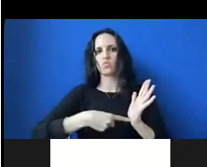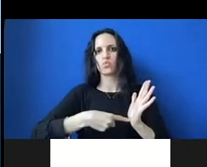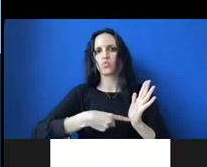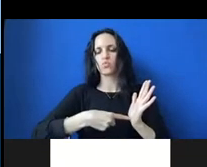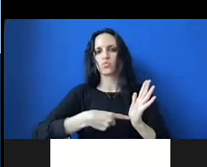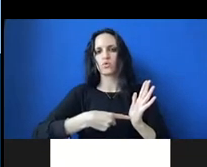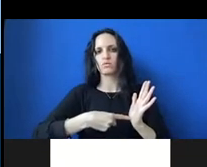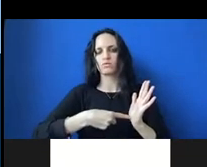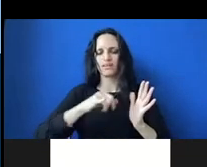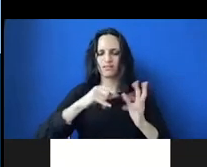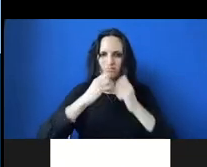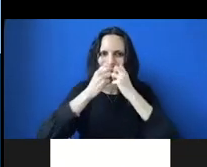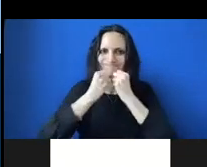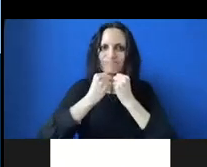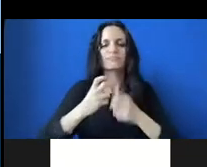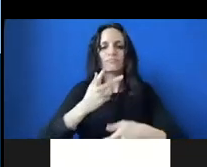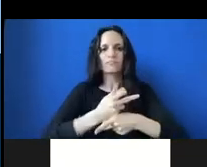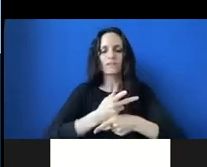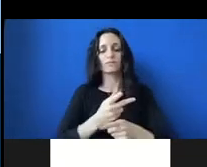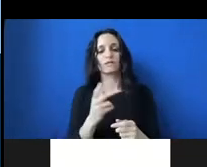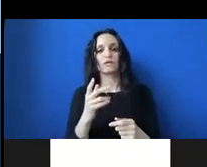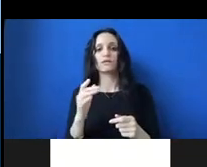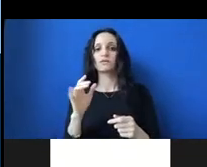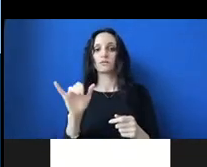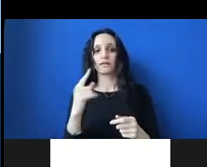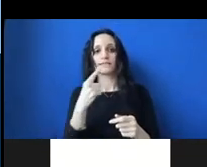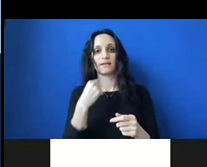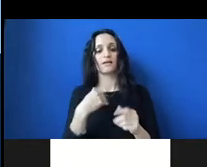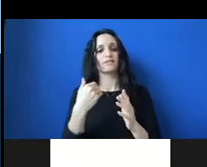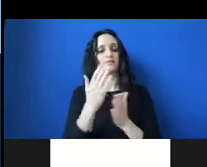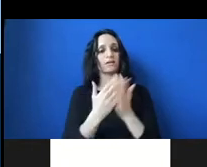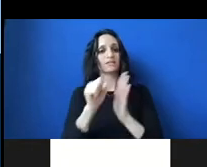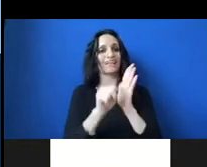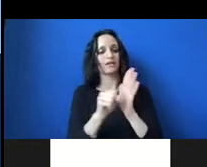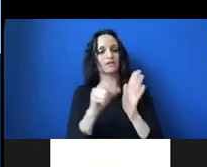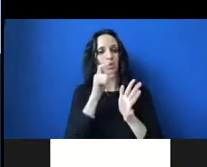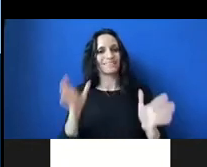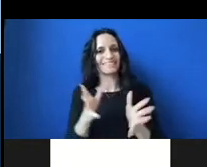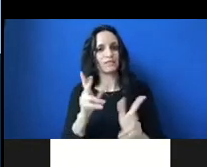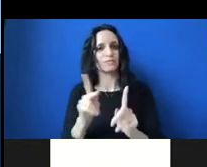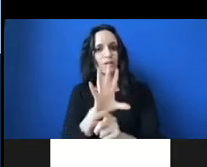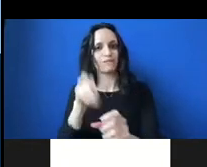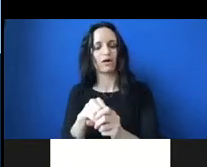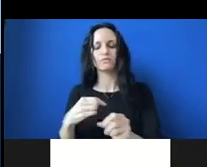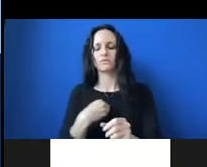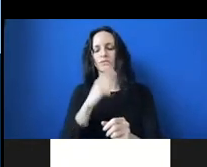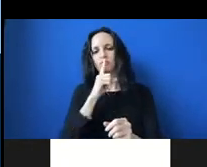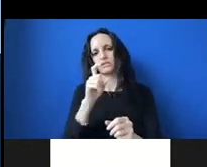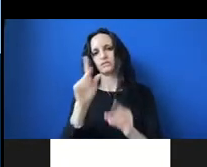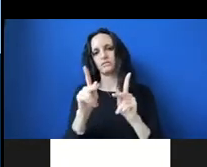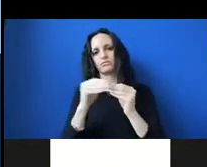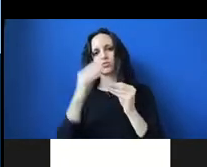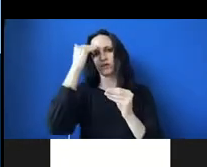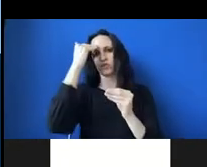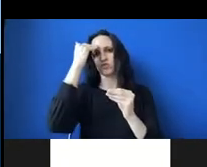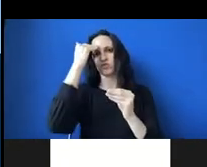was saying earlier, there are some state moves to organize and get people involved. And we really need to get people more aware of what's